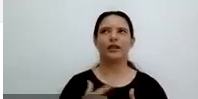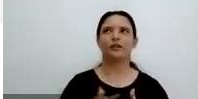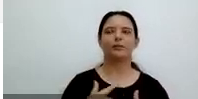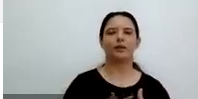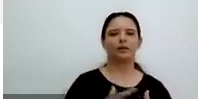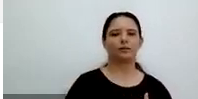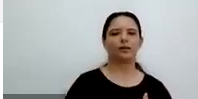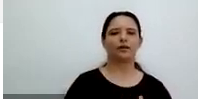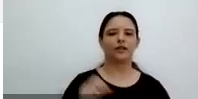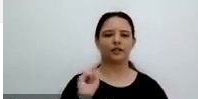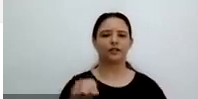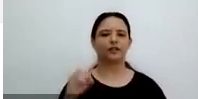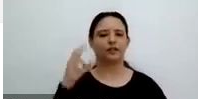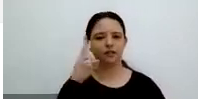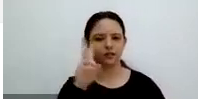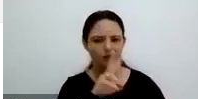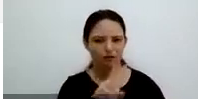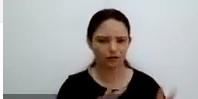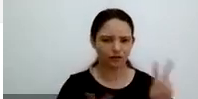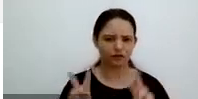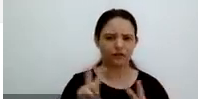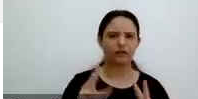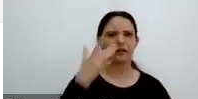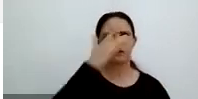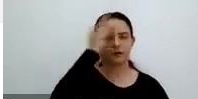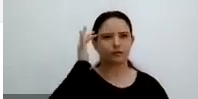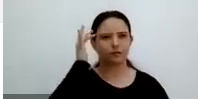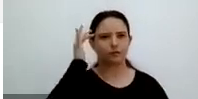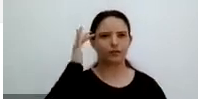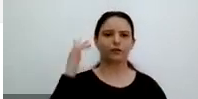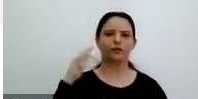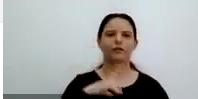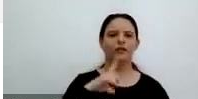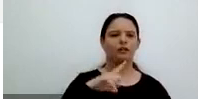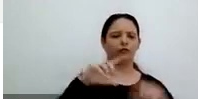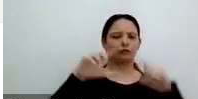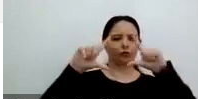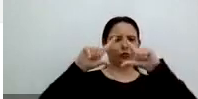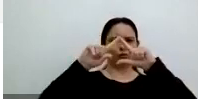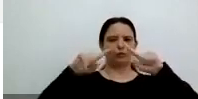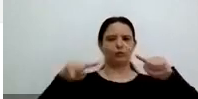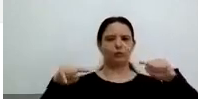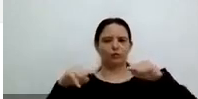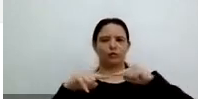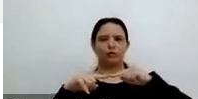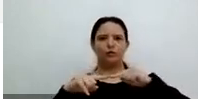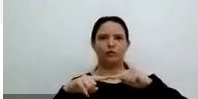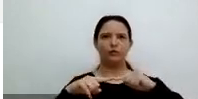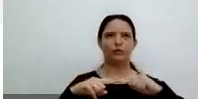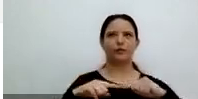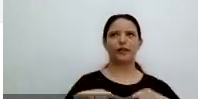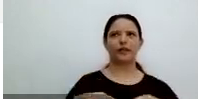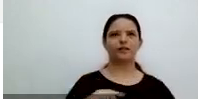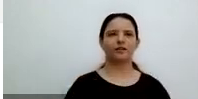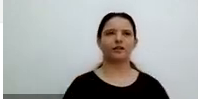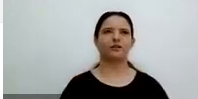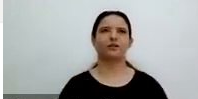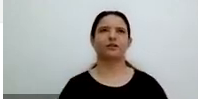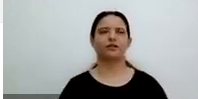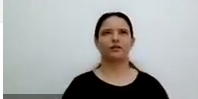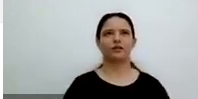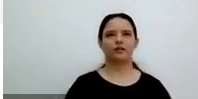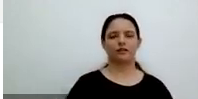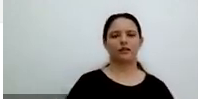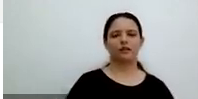each of these three triangles. It's always the subject is the institutionally authorized subject hospital physicians